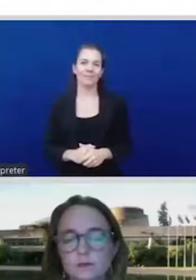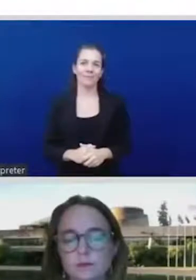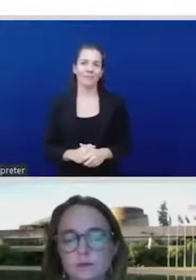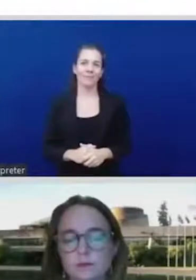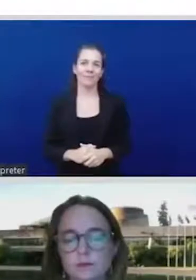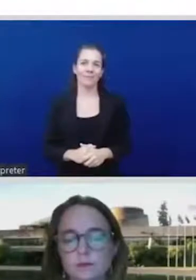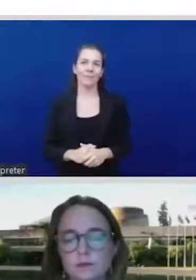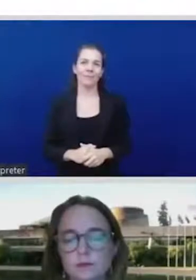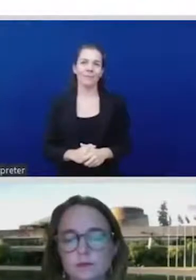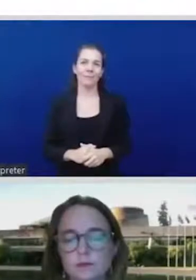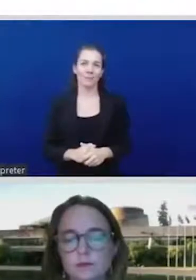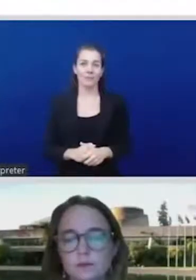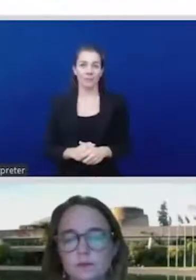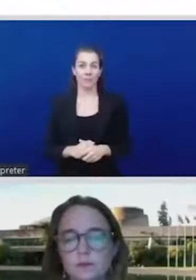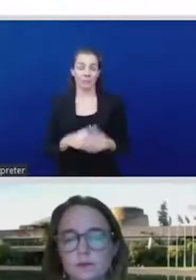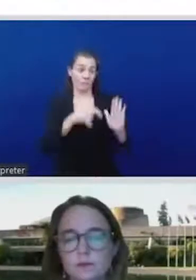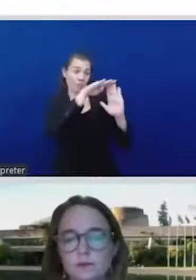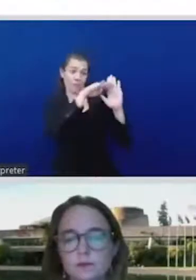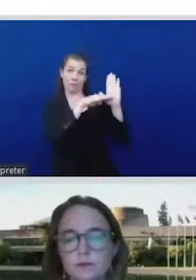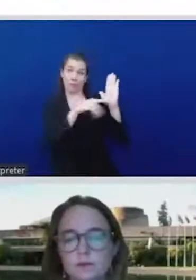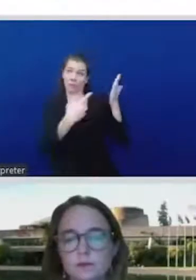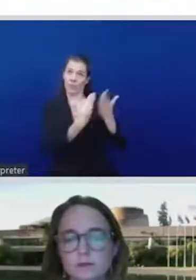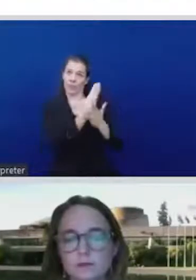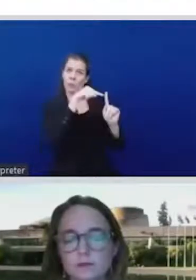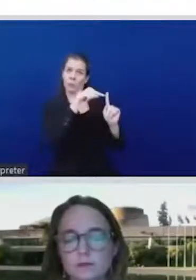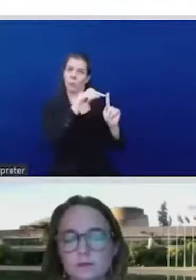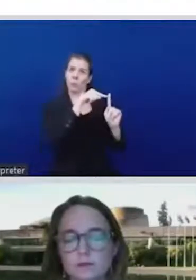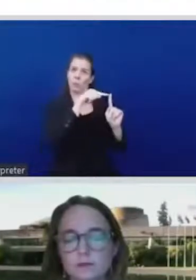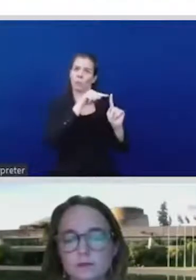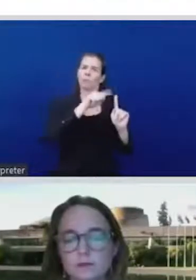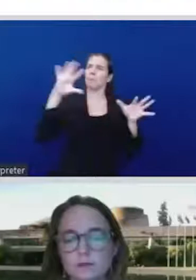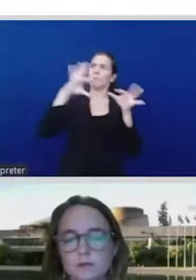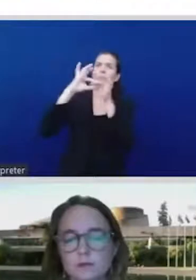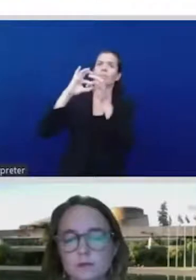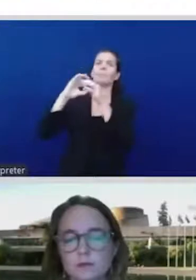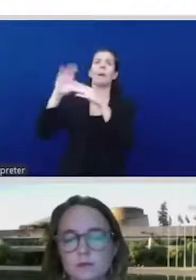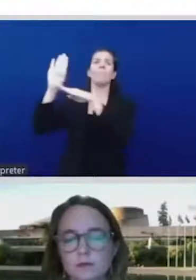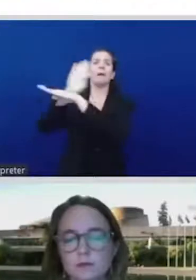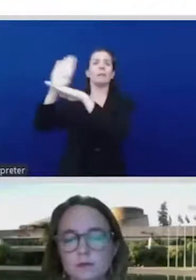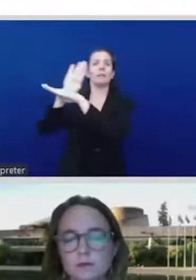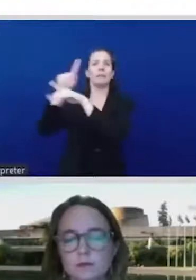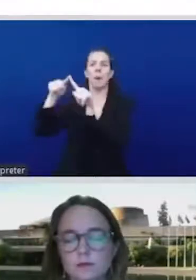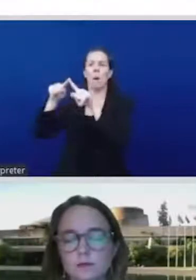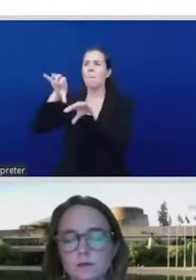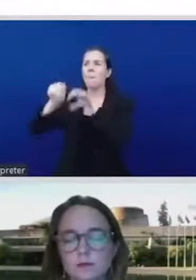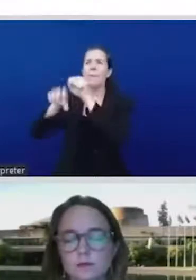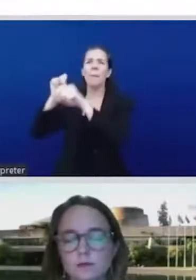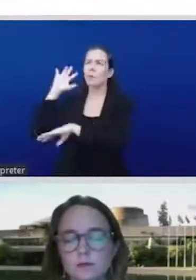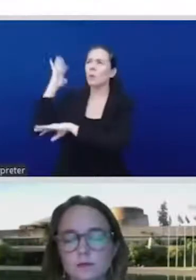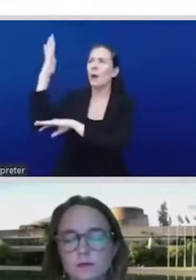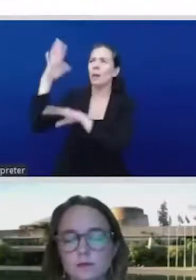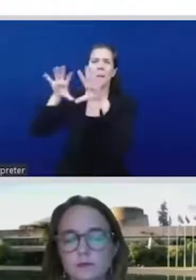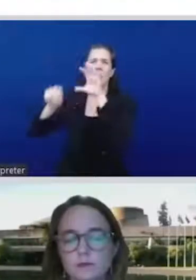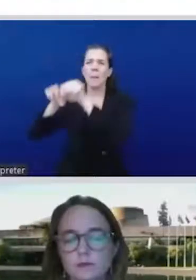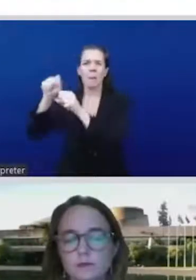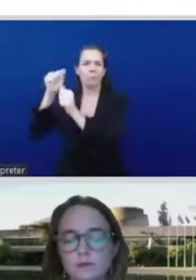We, as indigenous women, must continue to be a voice as a collective, and FEEMI, the organization where I am from,